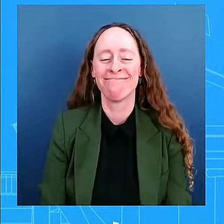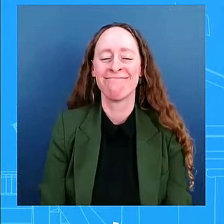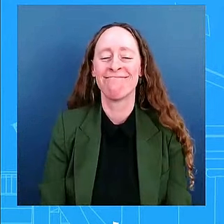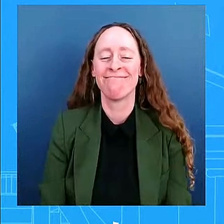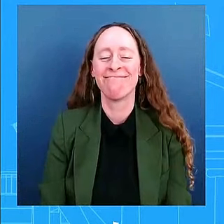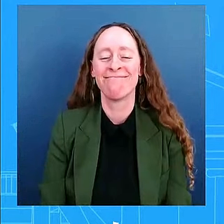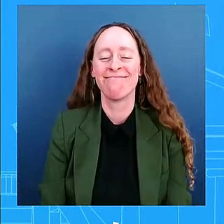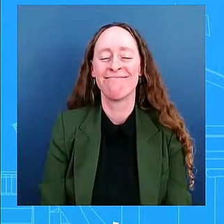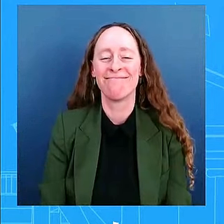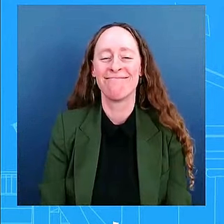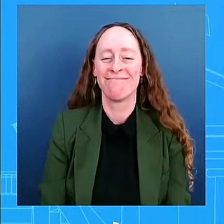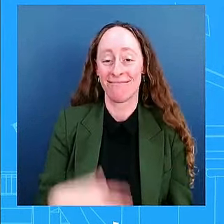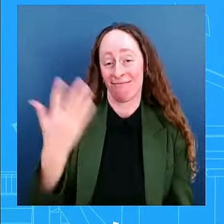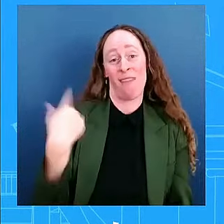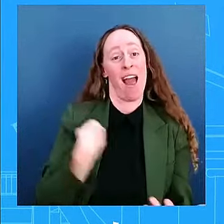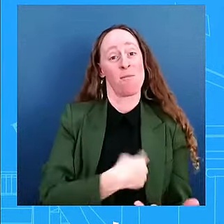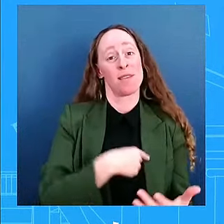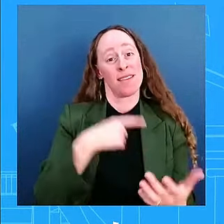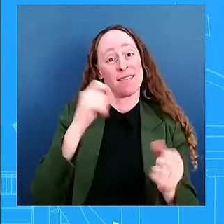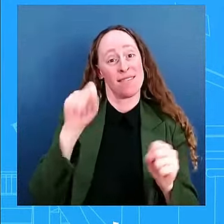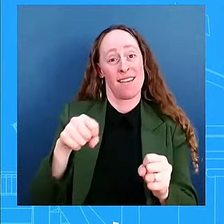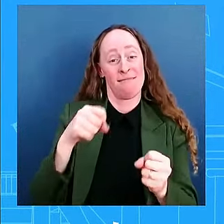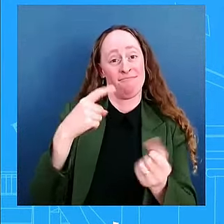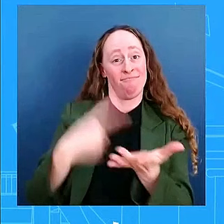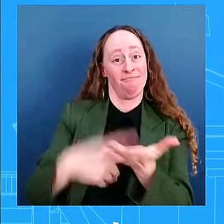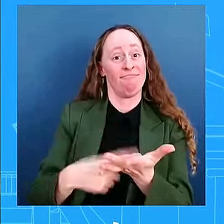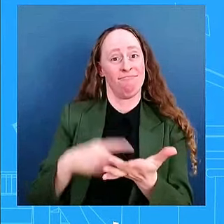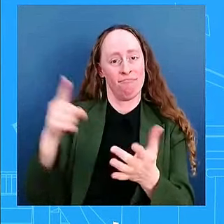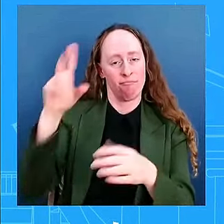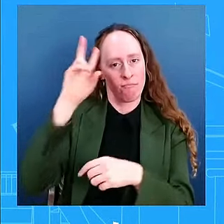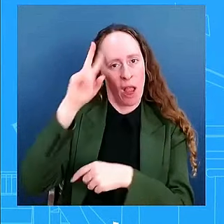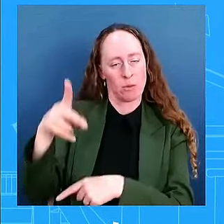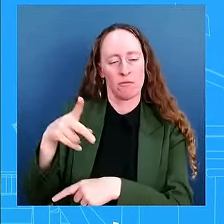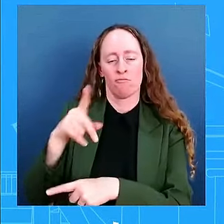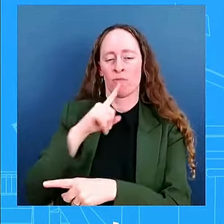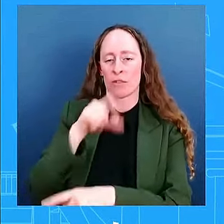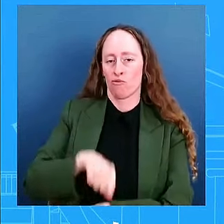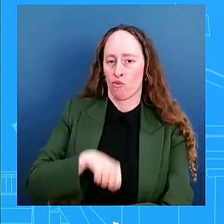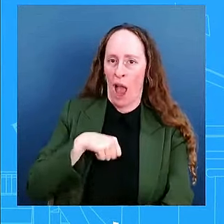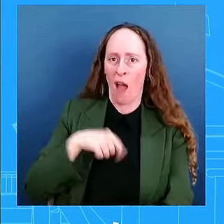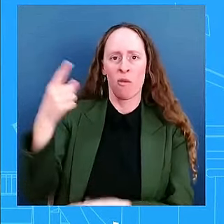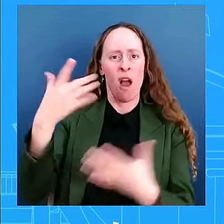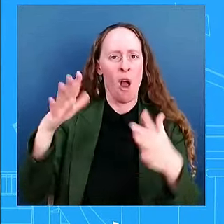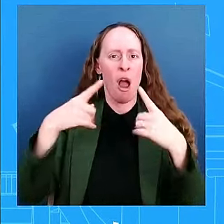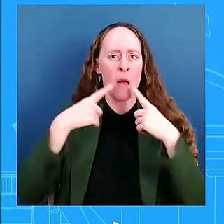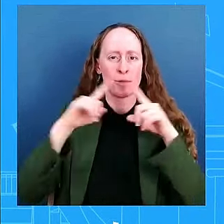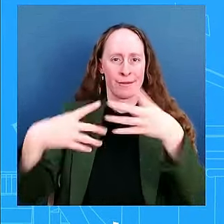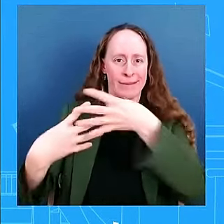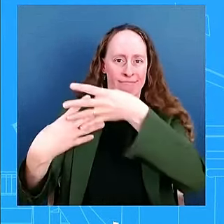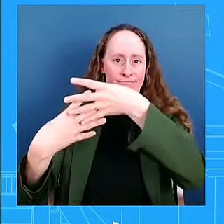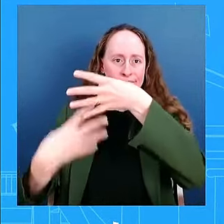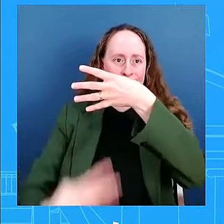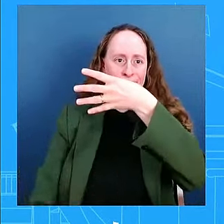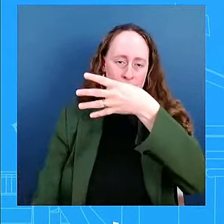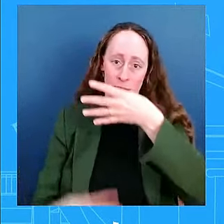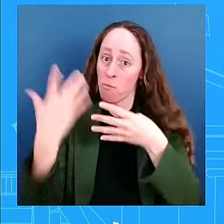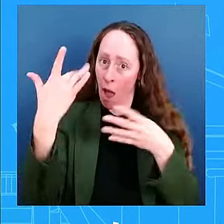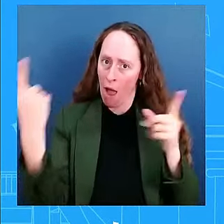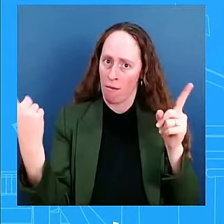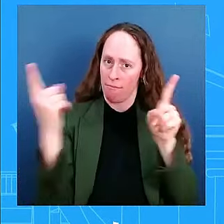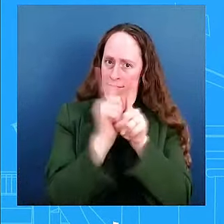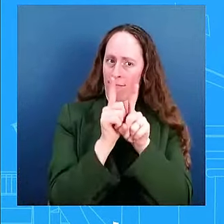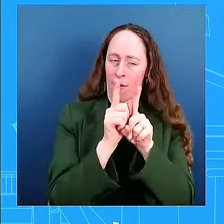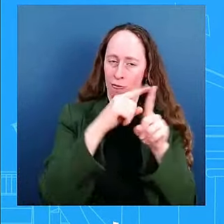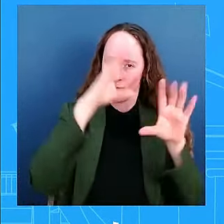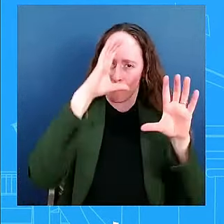Vice President has been able to accomplish with this Vice President as a critical partner over the past four years. And you don't have, just have to look at her career